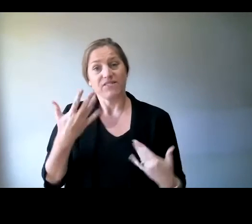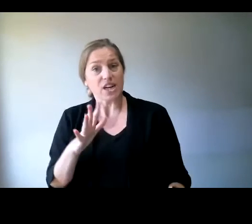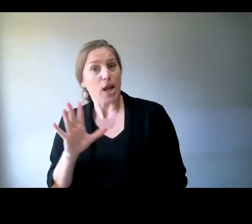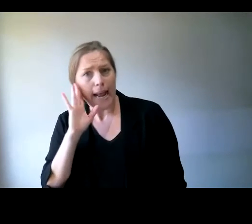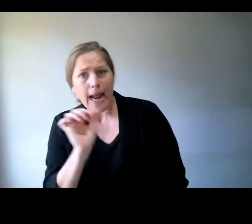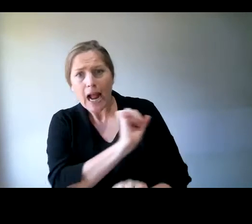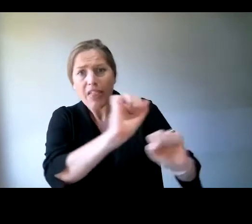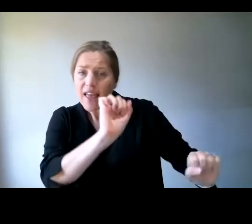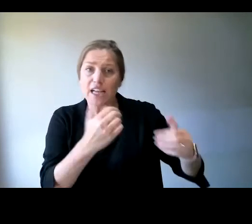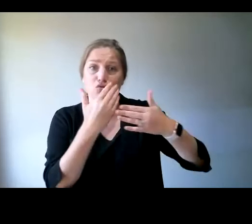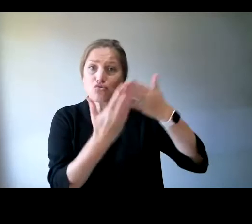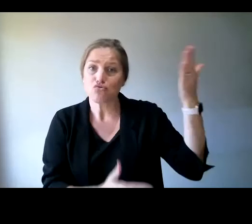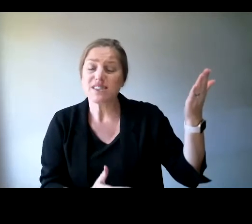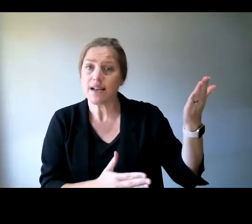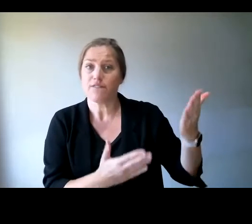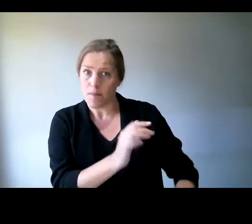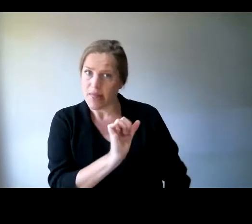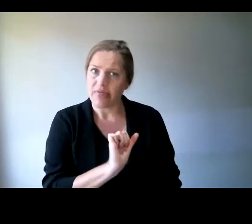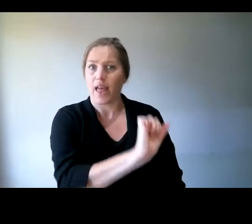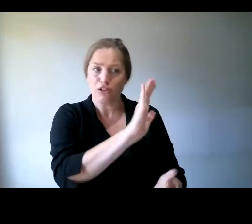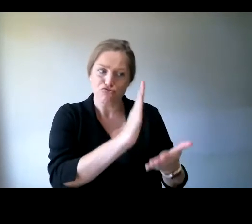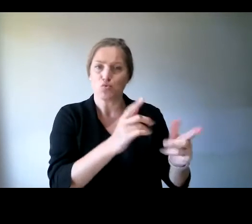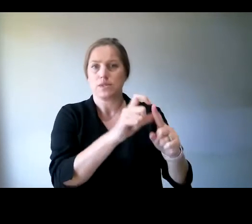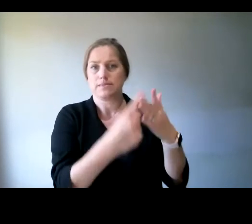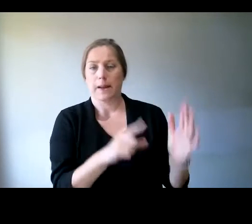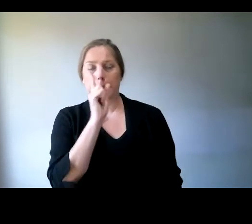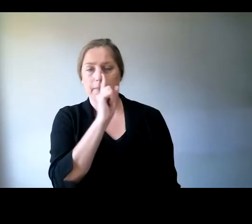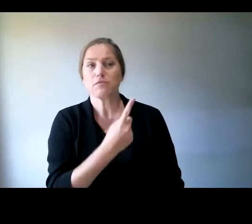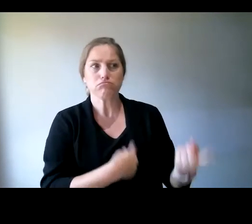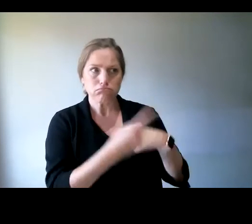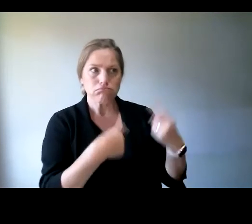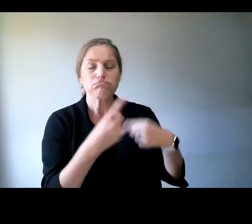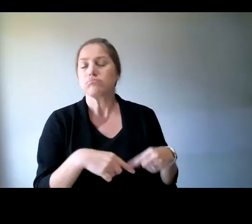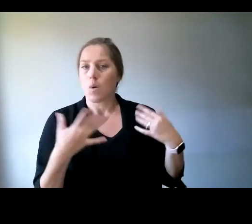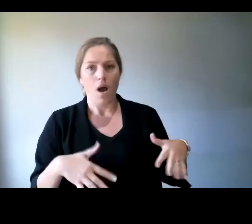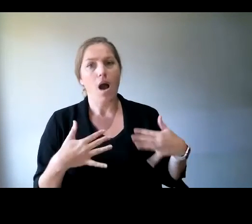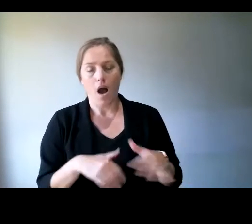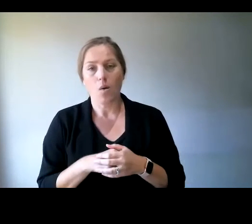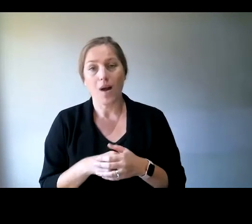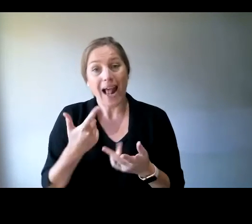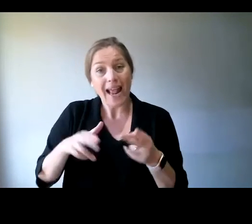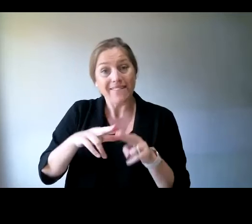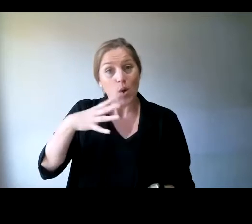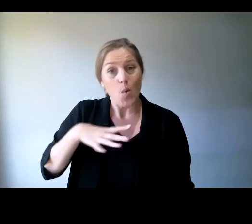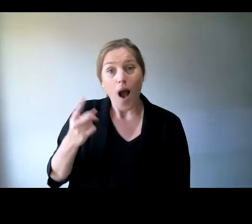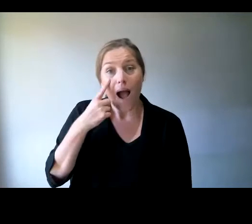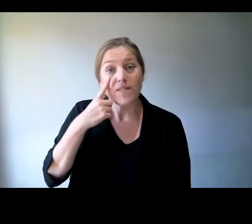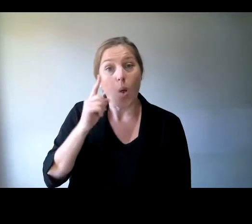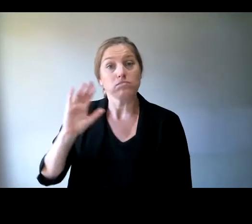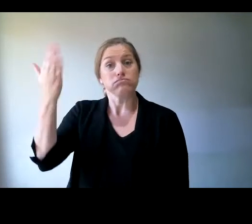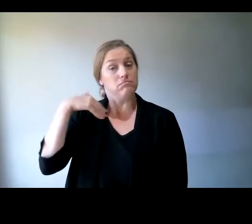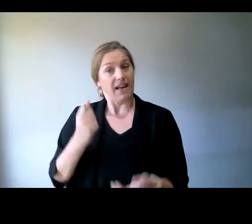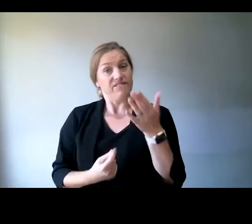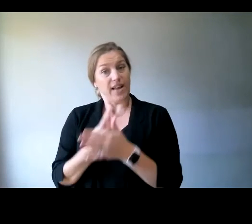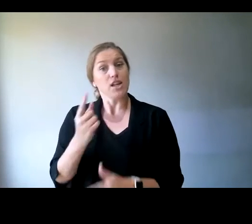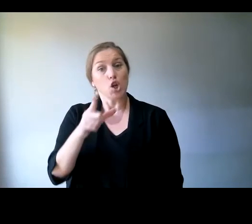issue at hand. And if you did want to go back and look at that last event, the recording is available on our website, and Tony will